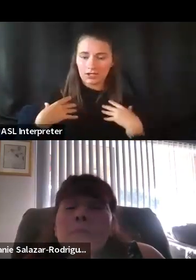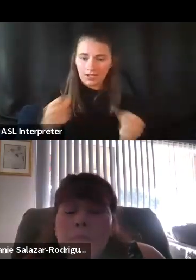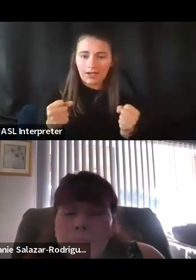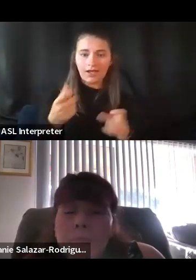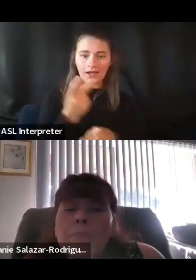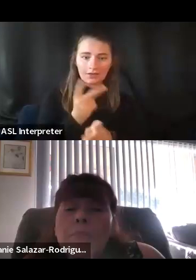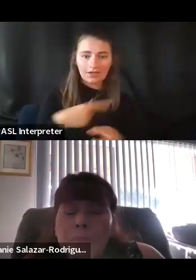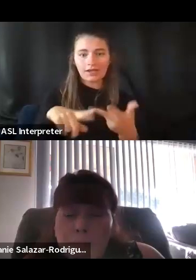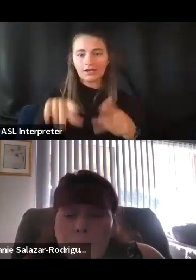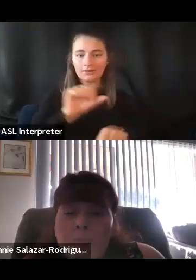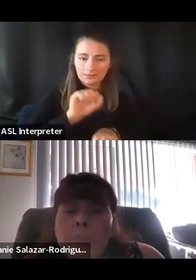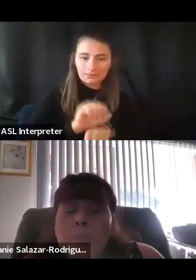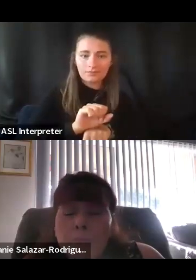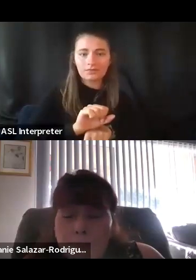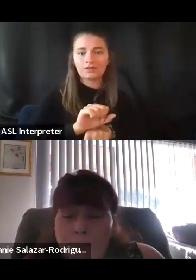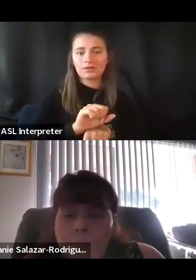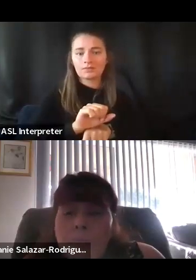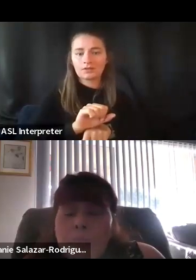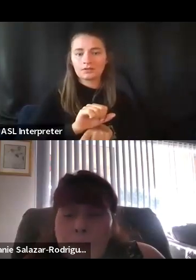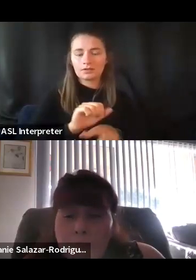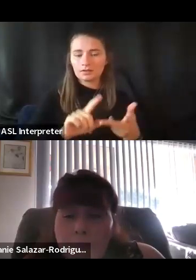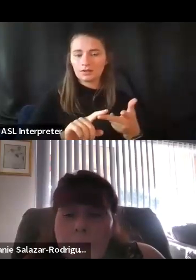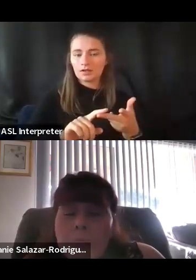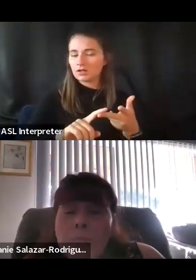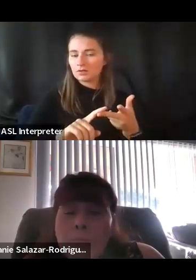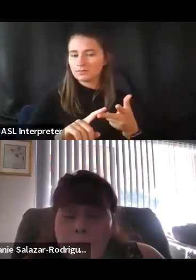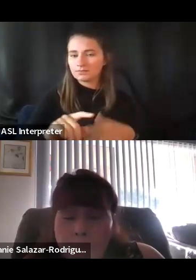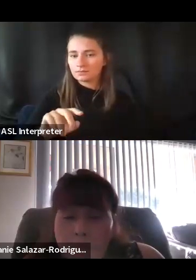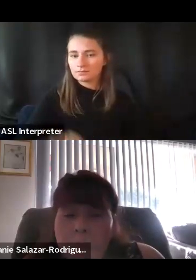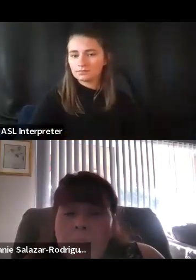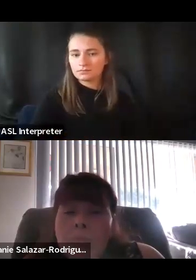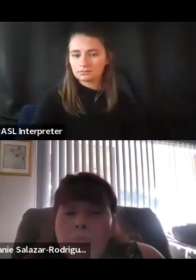employment, and so forth? Can we hear from you, please?